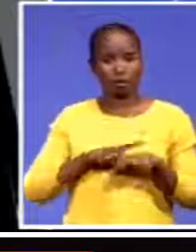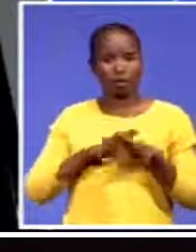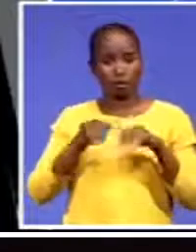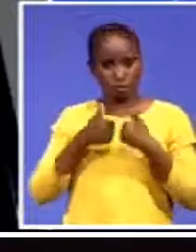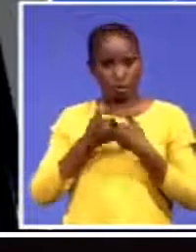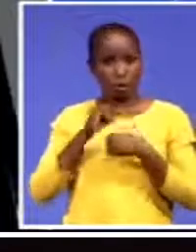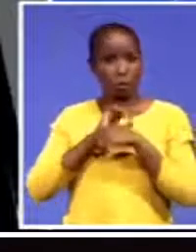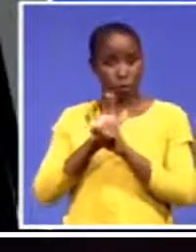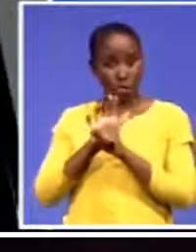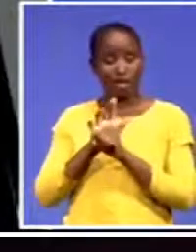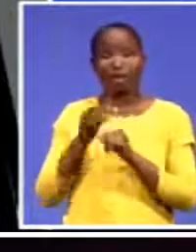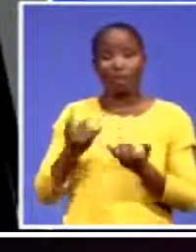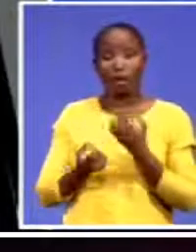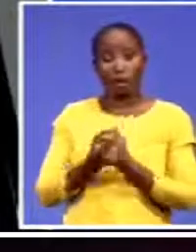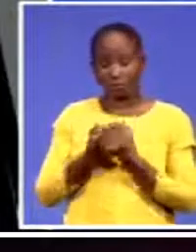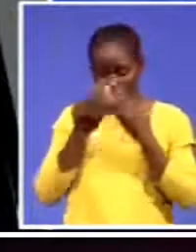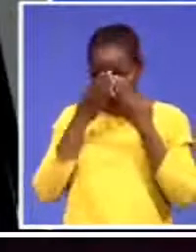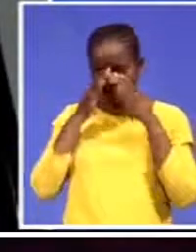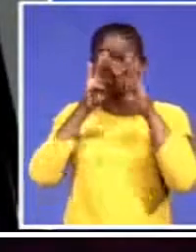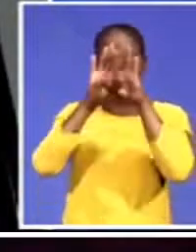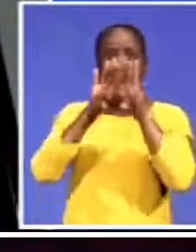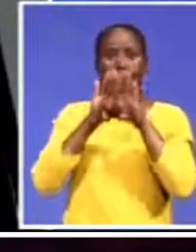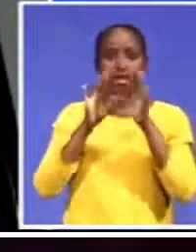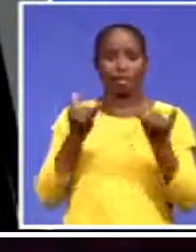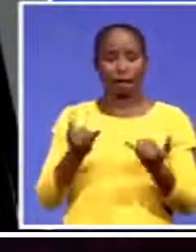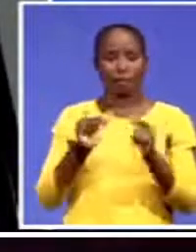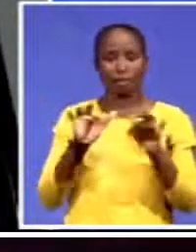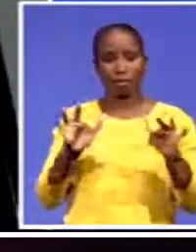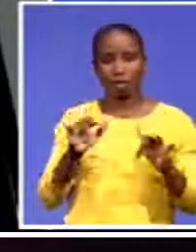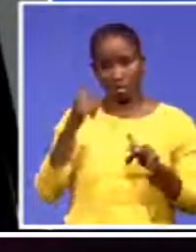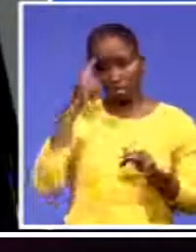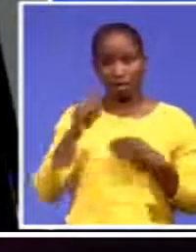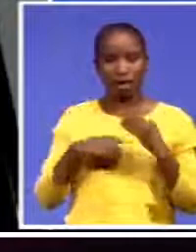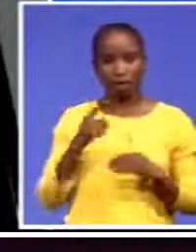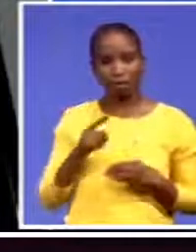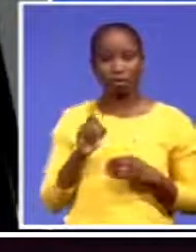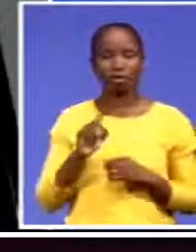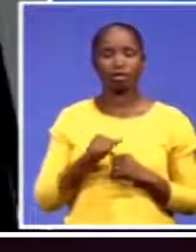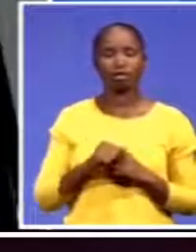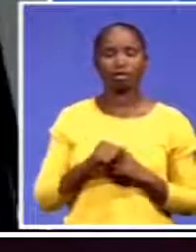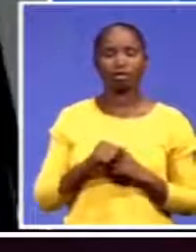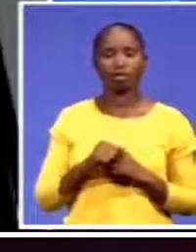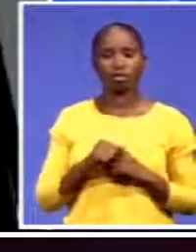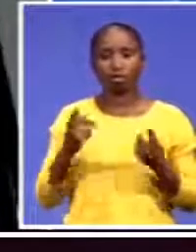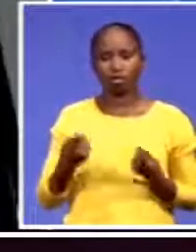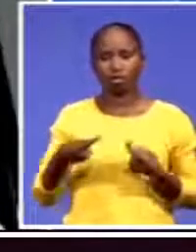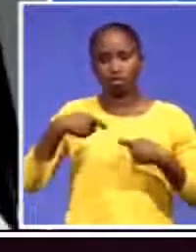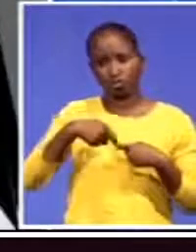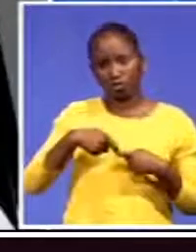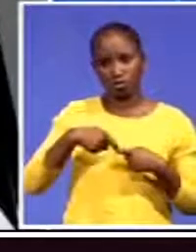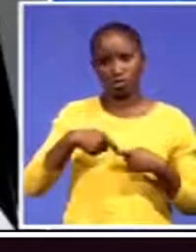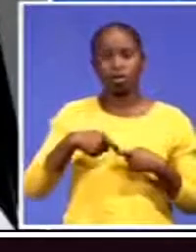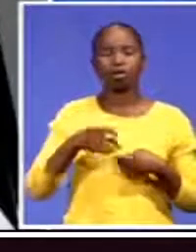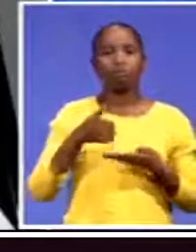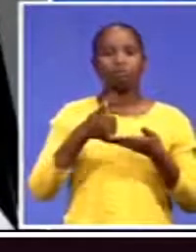and everyone's now thinking about trade being one of the biggest contributors towards emissions, notwithstanding the fact that the